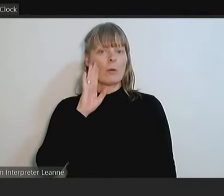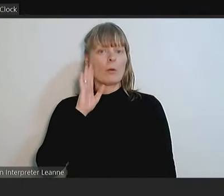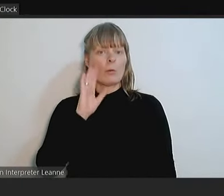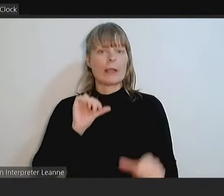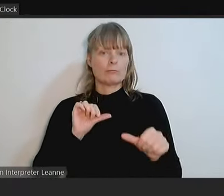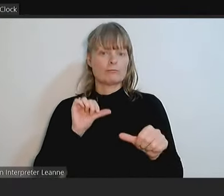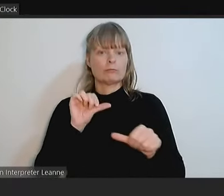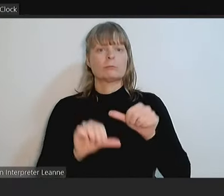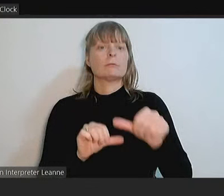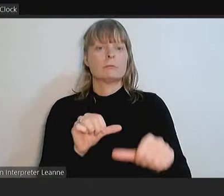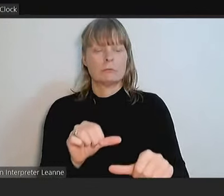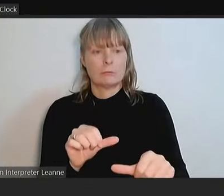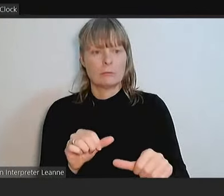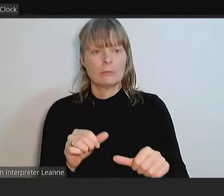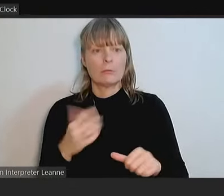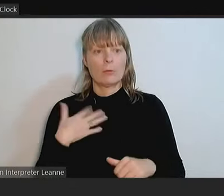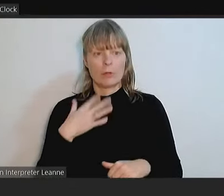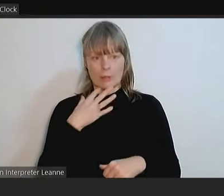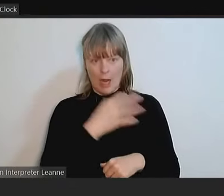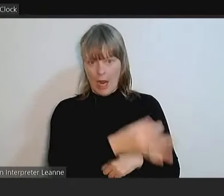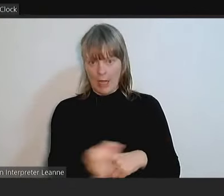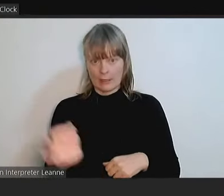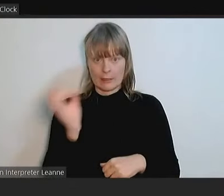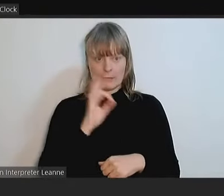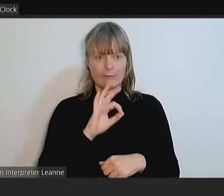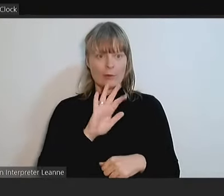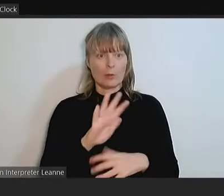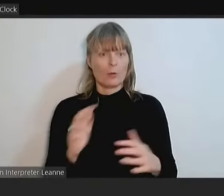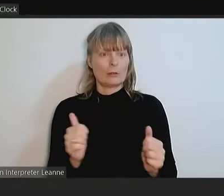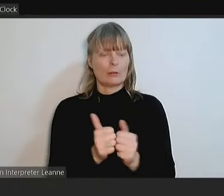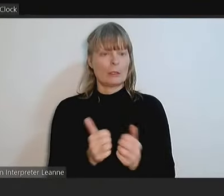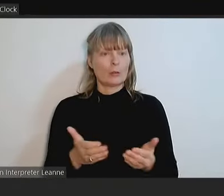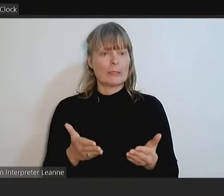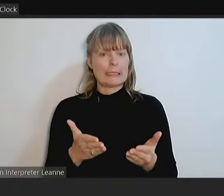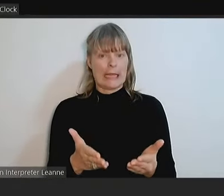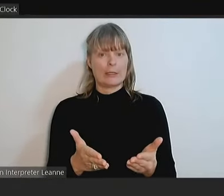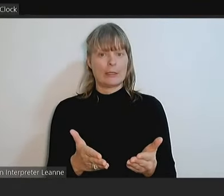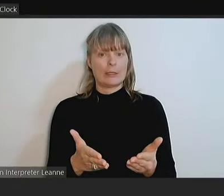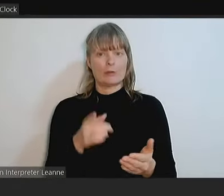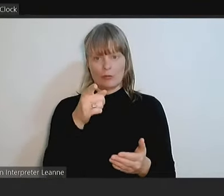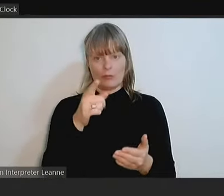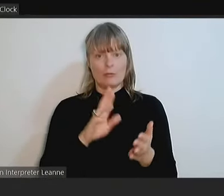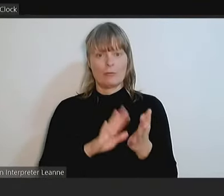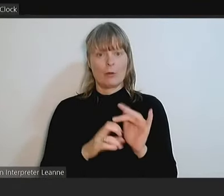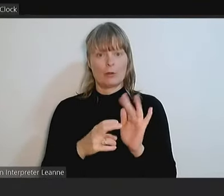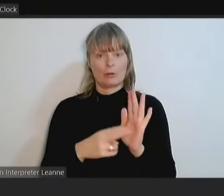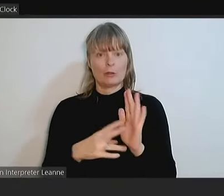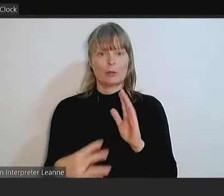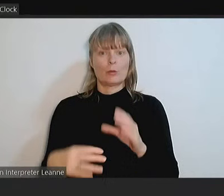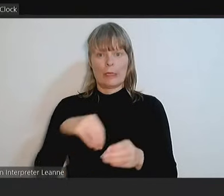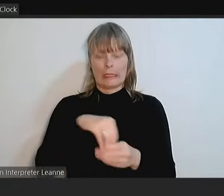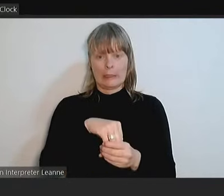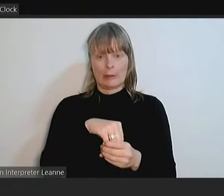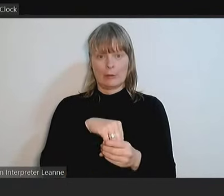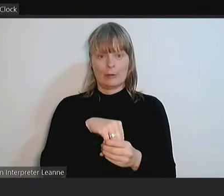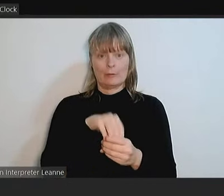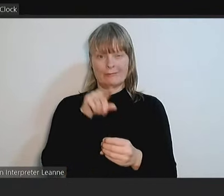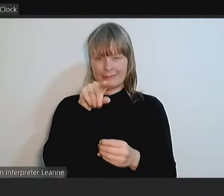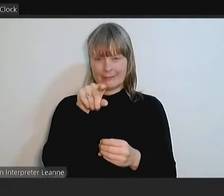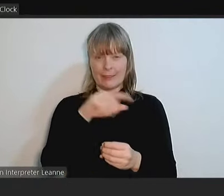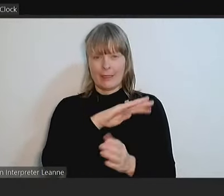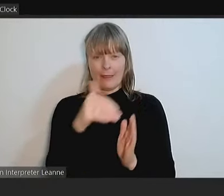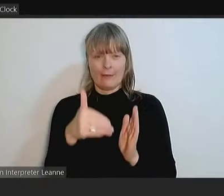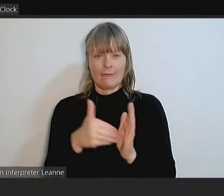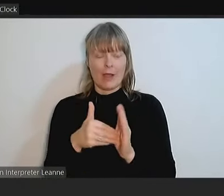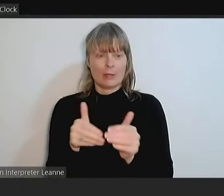councillors for your consent to the motion amendment to include the item in the final budget being accepted